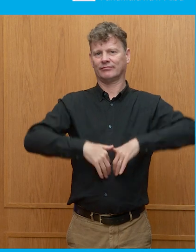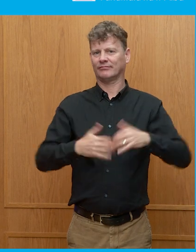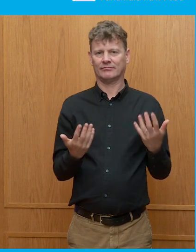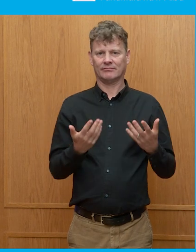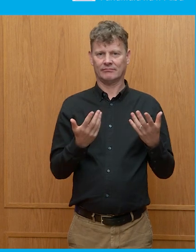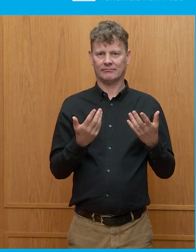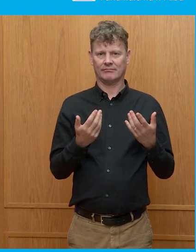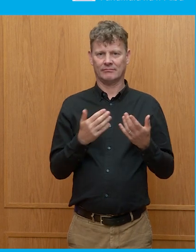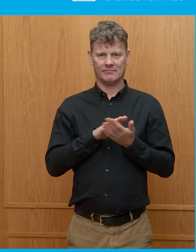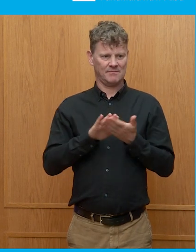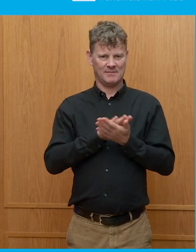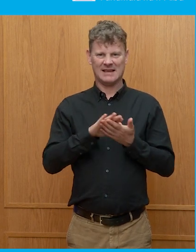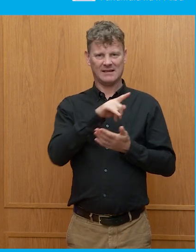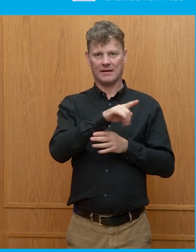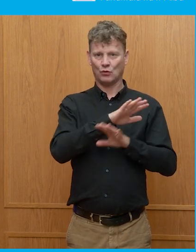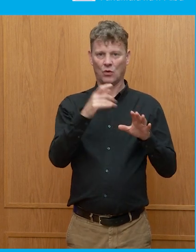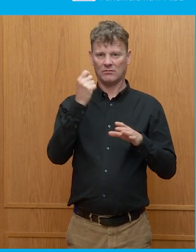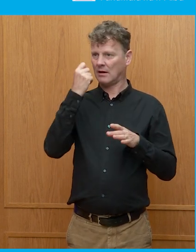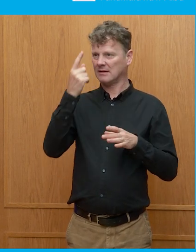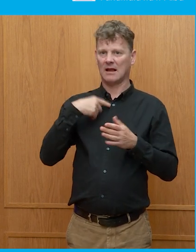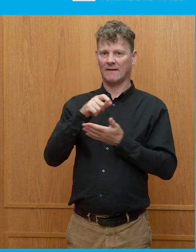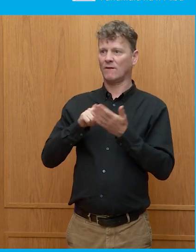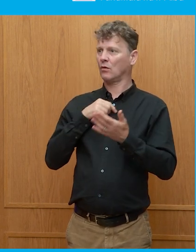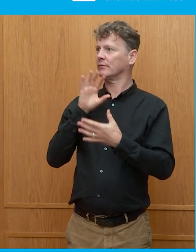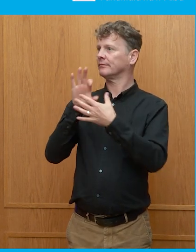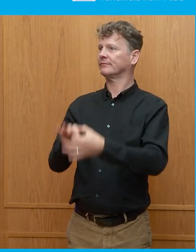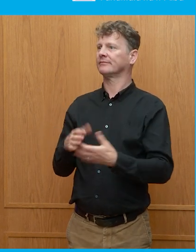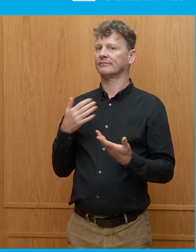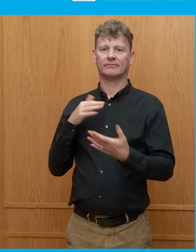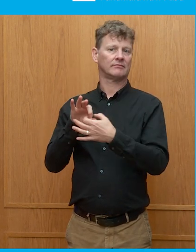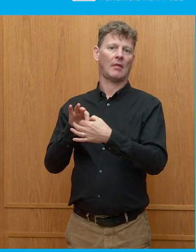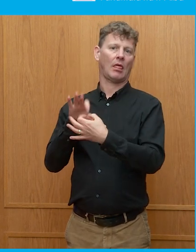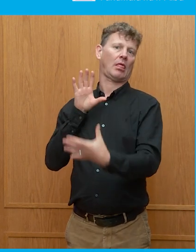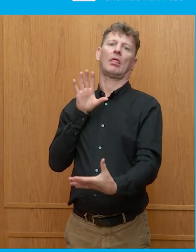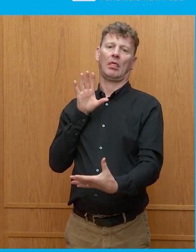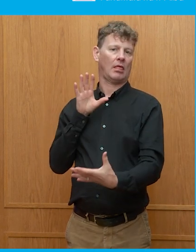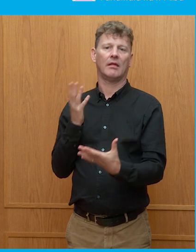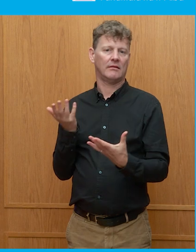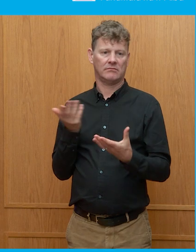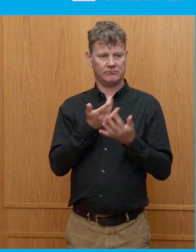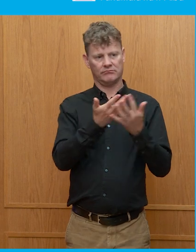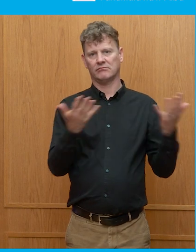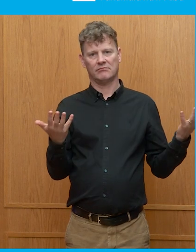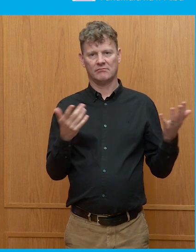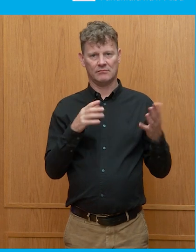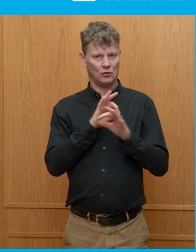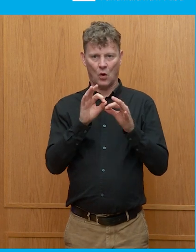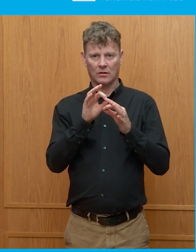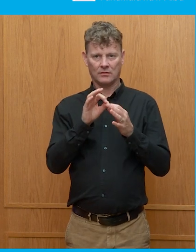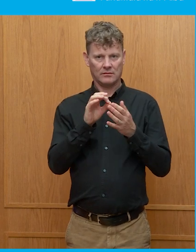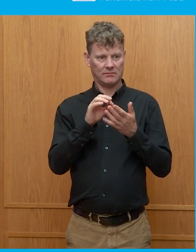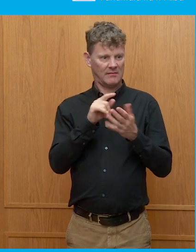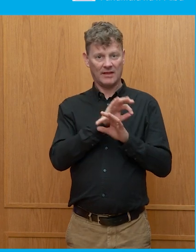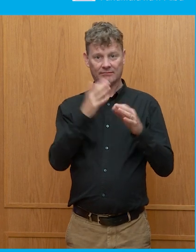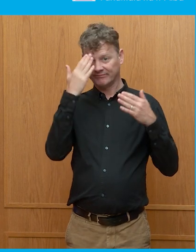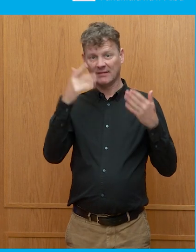understanding of how you fit into the civics of a country and what is a proper way of responding to things